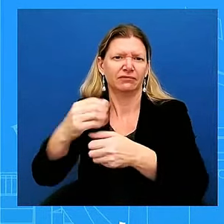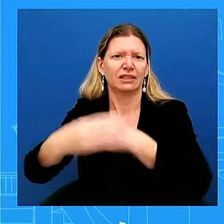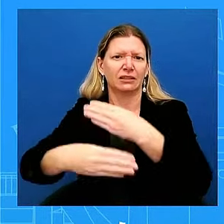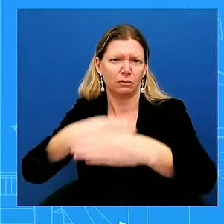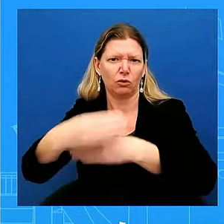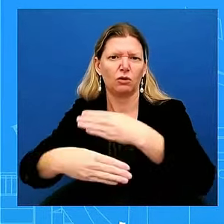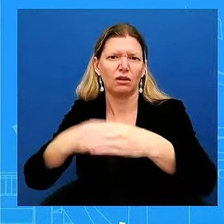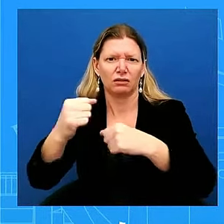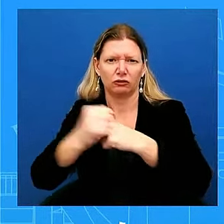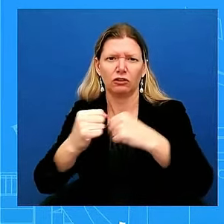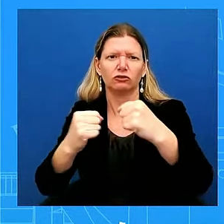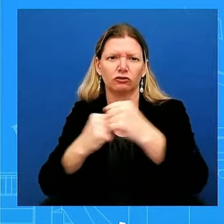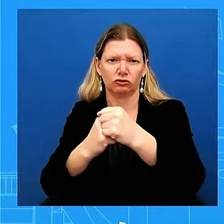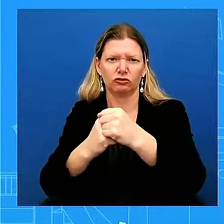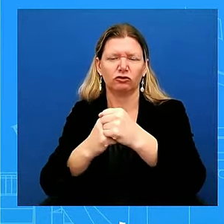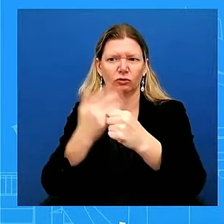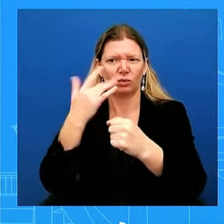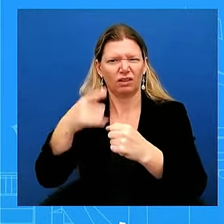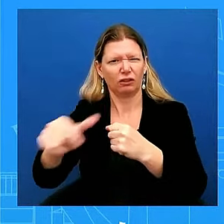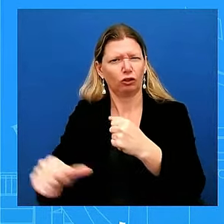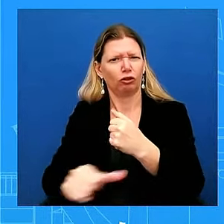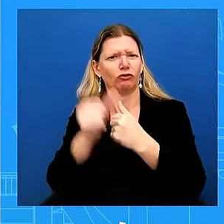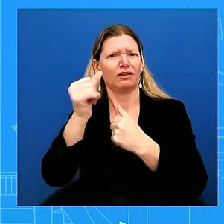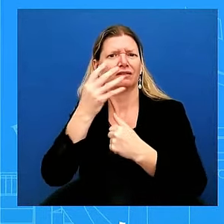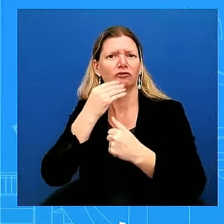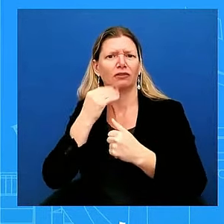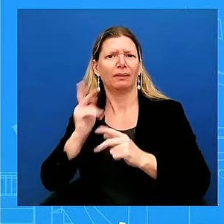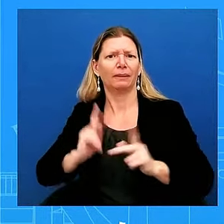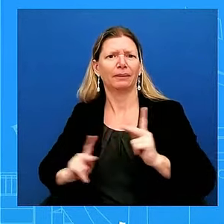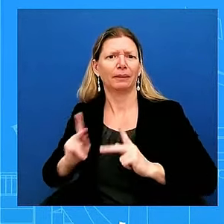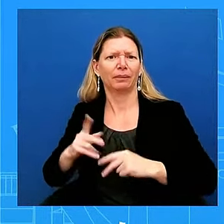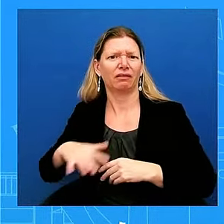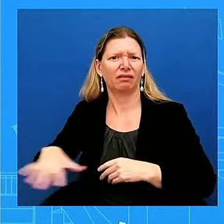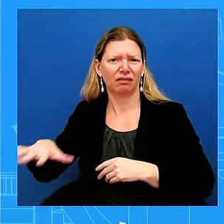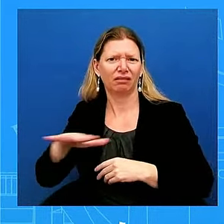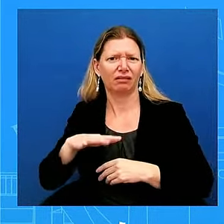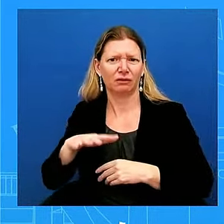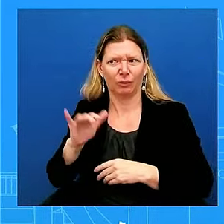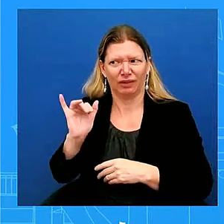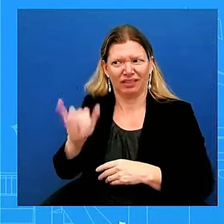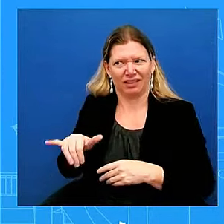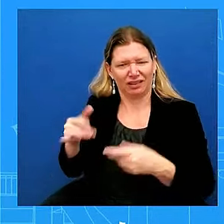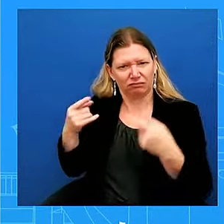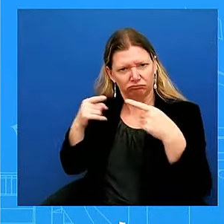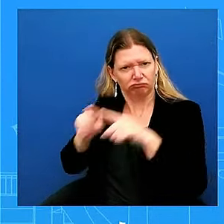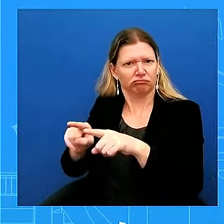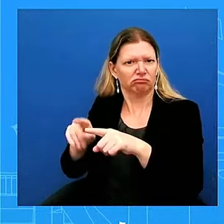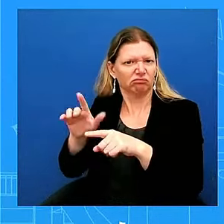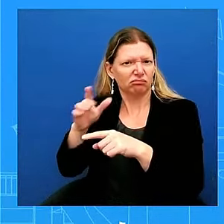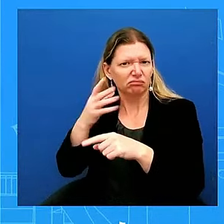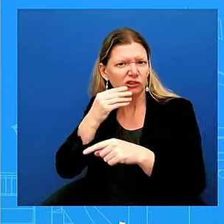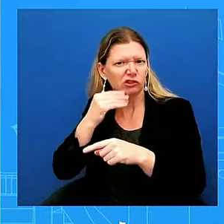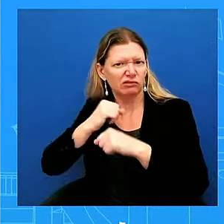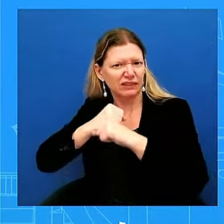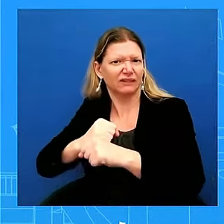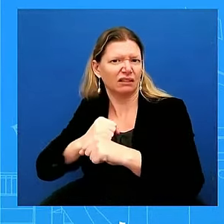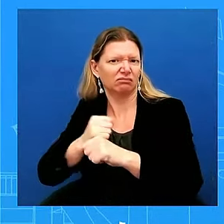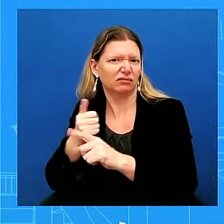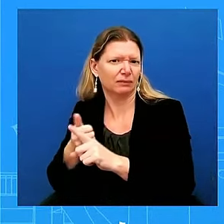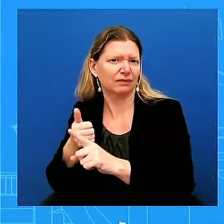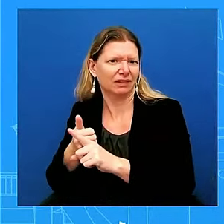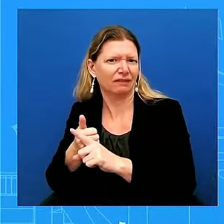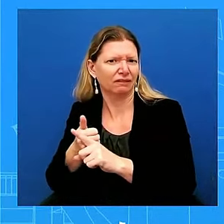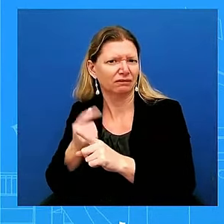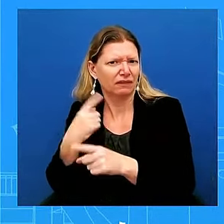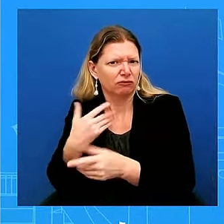its citizens and safely return their civilians to their homes. So, we support that right to defend themselves against